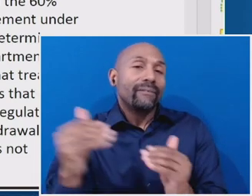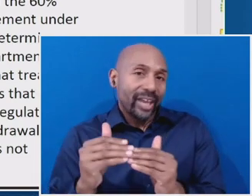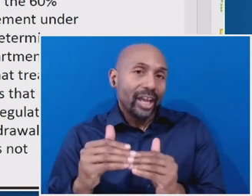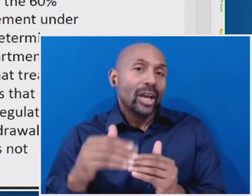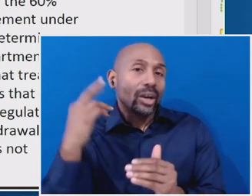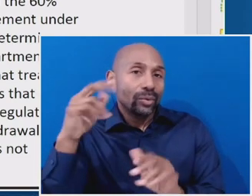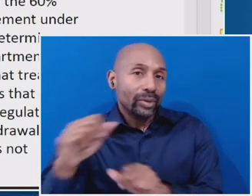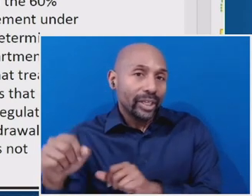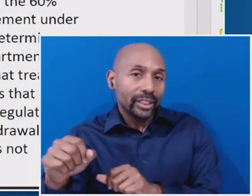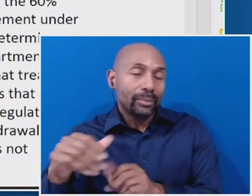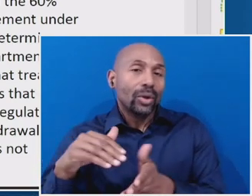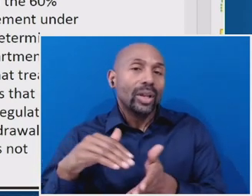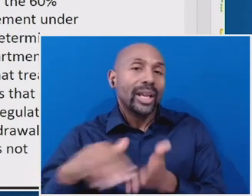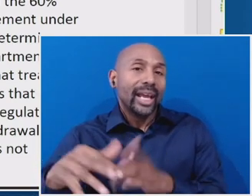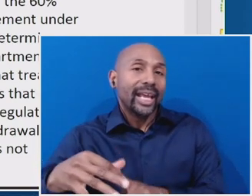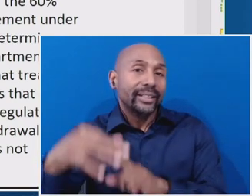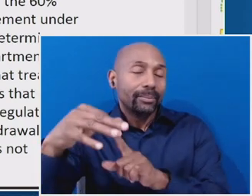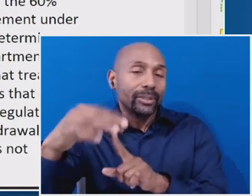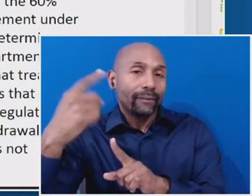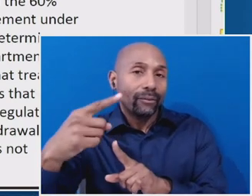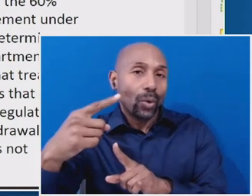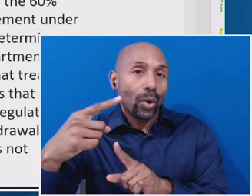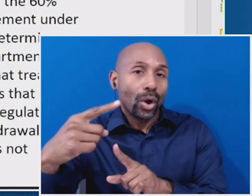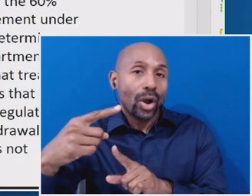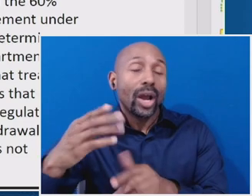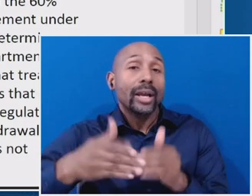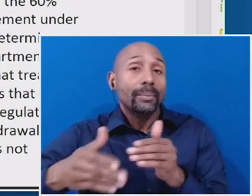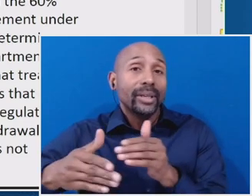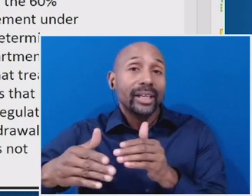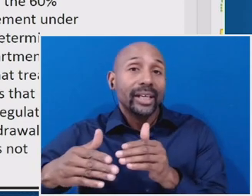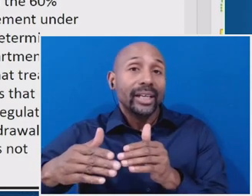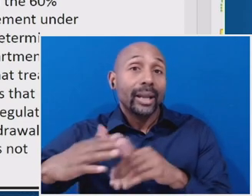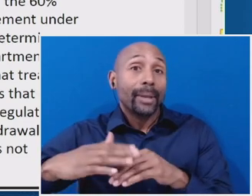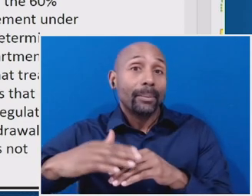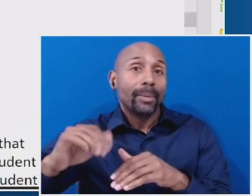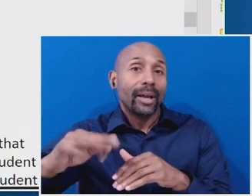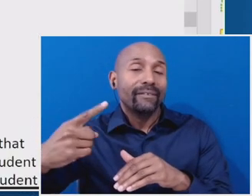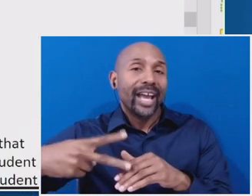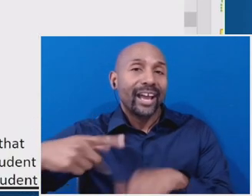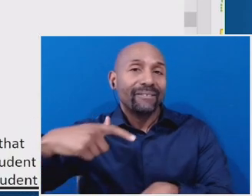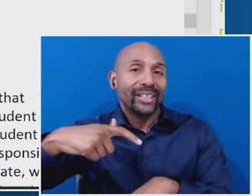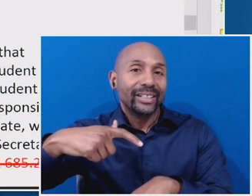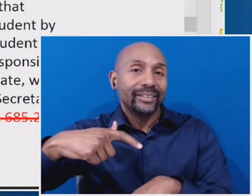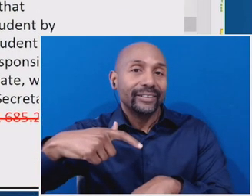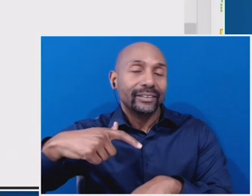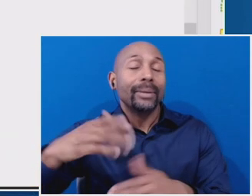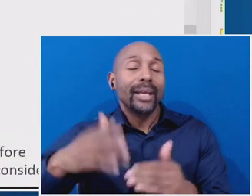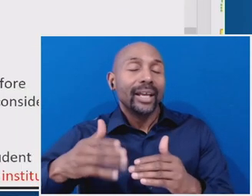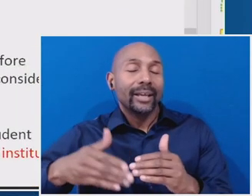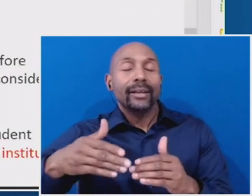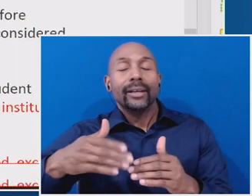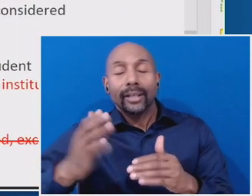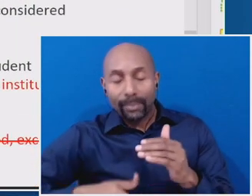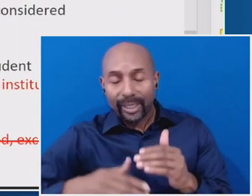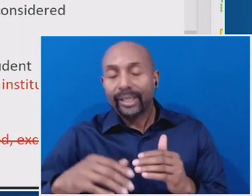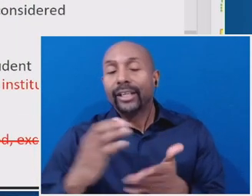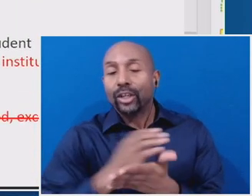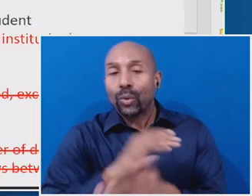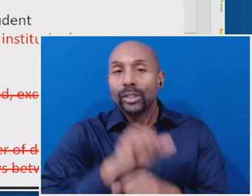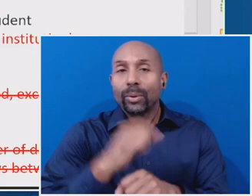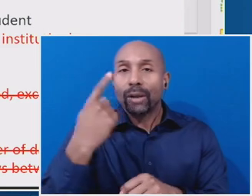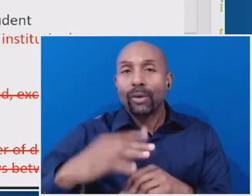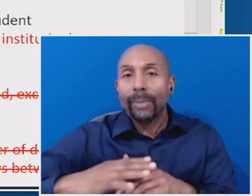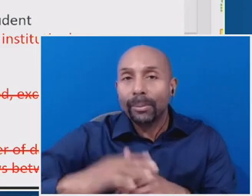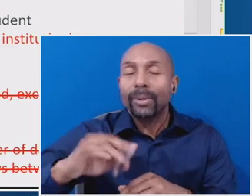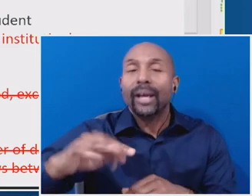-time coursework. So Vanessa, can we scroll down then to, um, yeah, page six to look at the, uh, text.